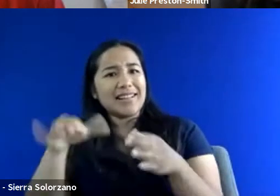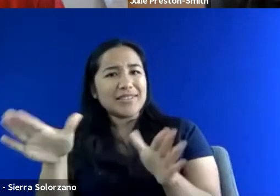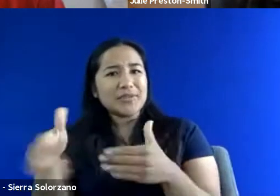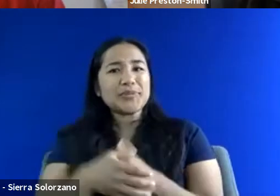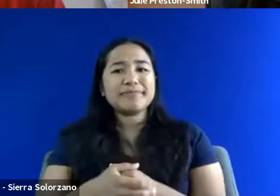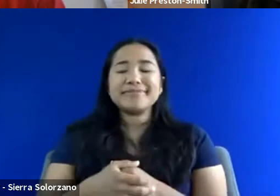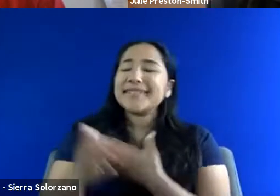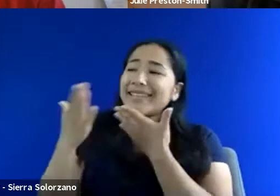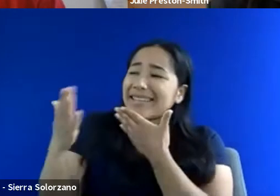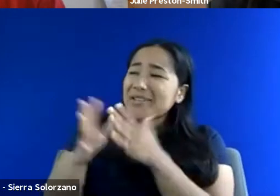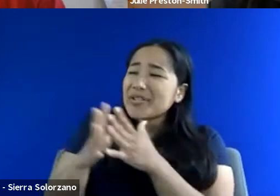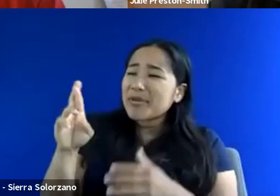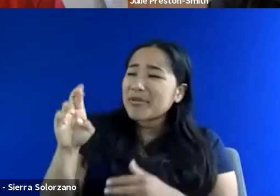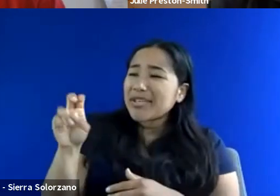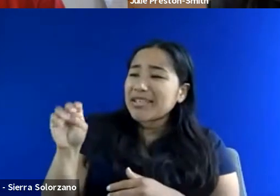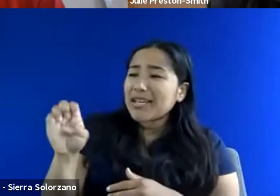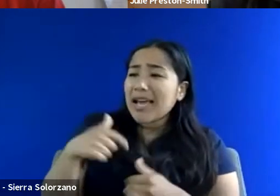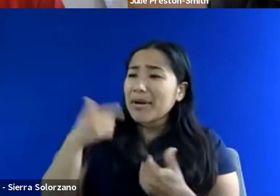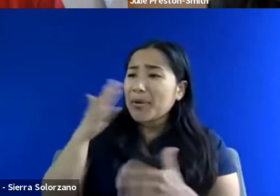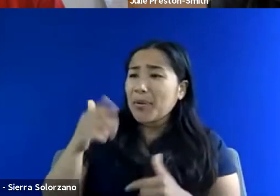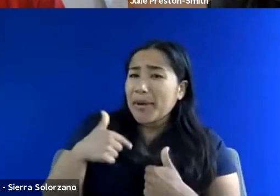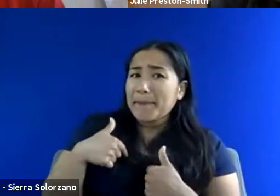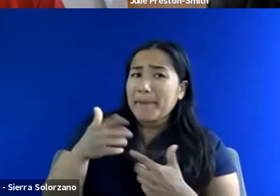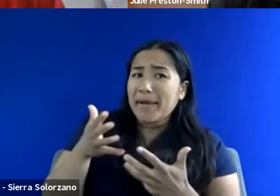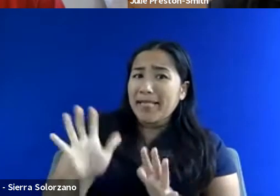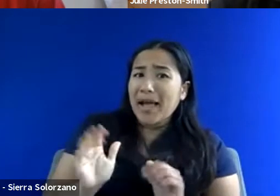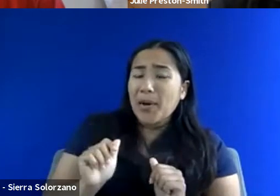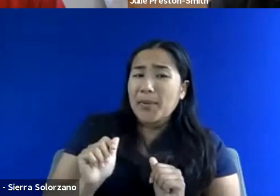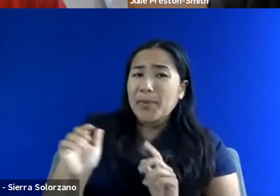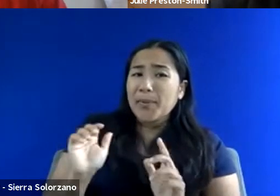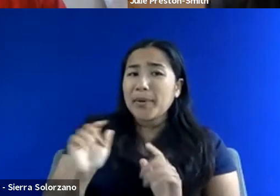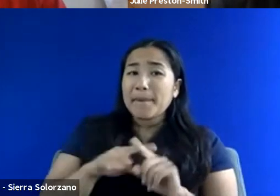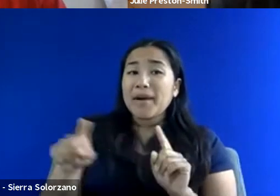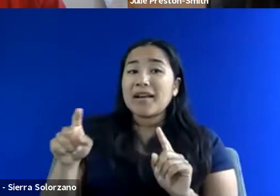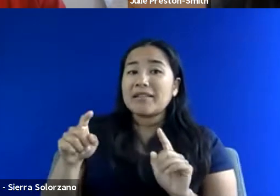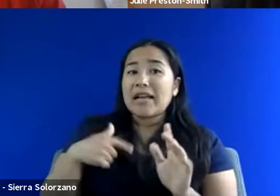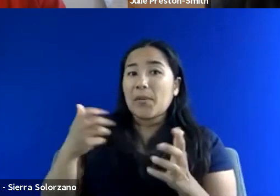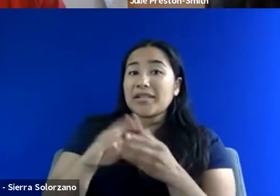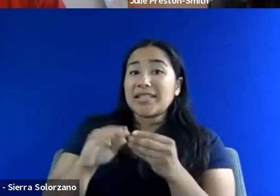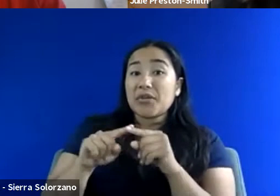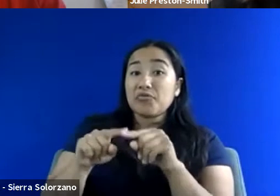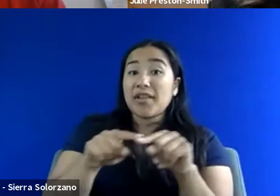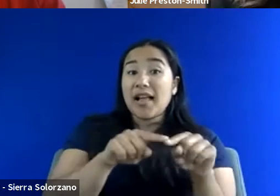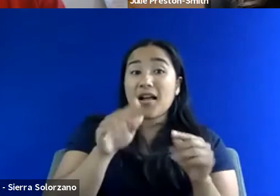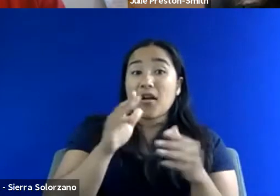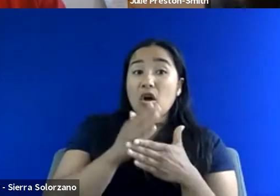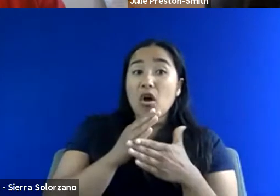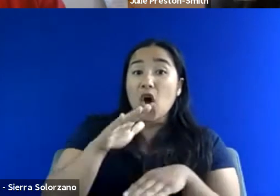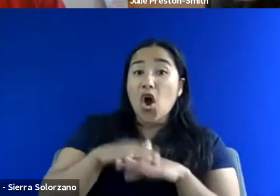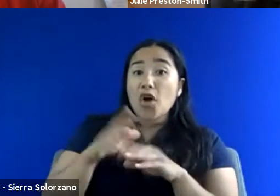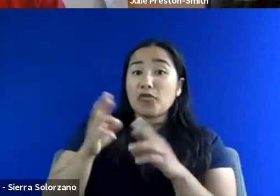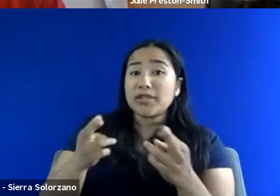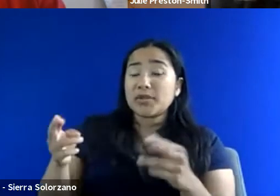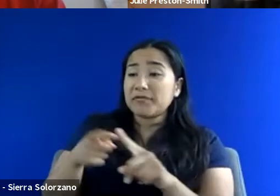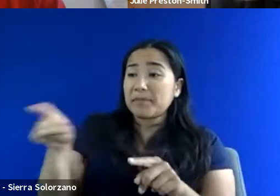Thank you so much, Renee. And I don't know if I'm even allowed to do this, but I do want to say relying on the resources of people who've done it before. so, one of the